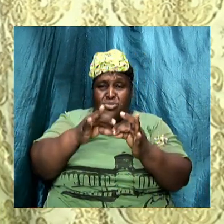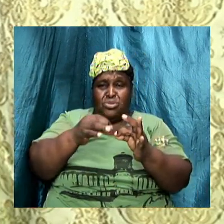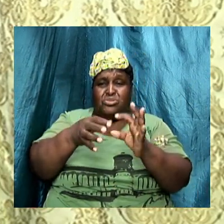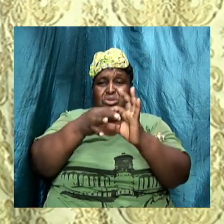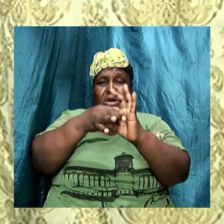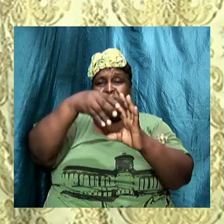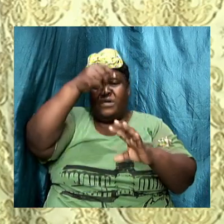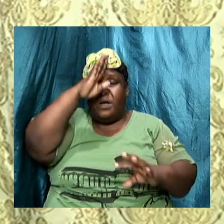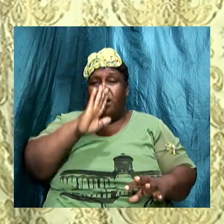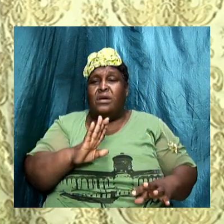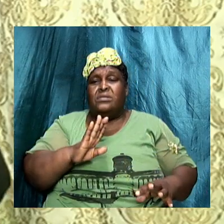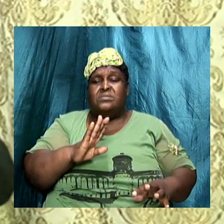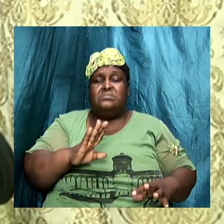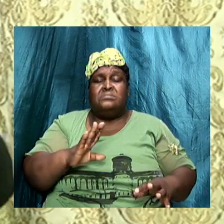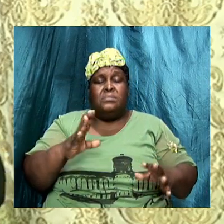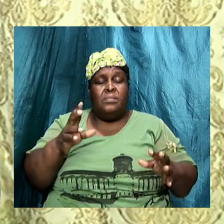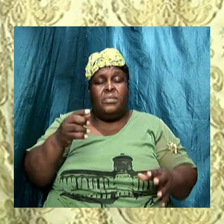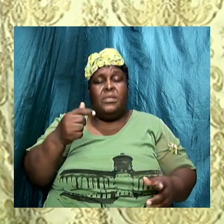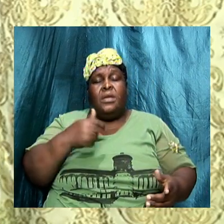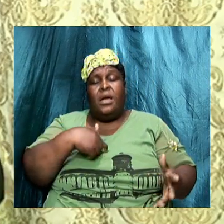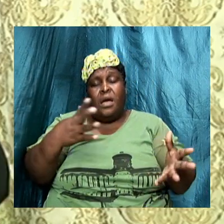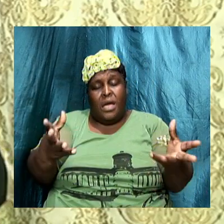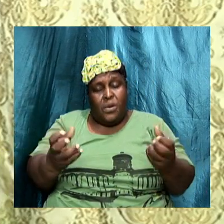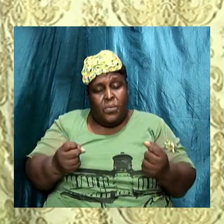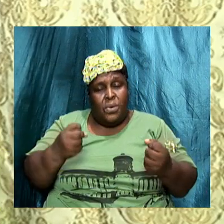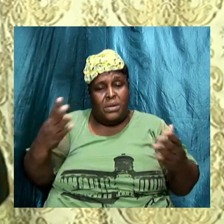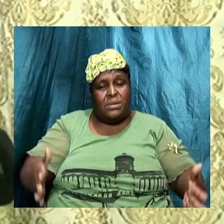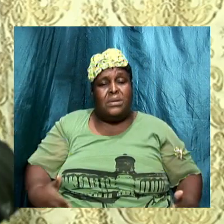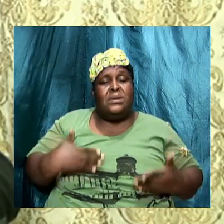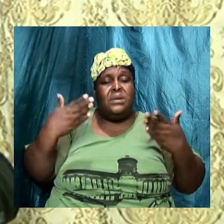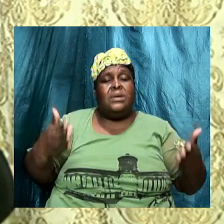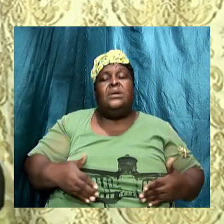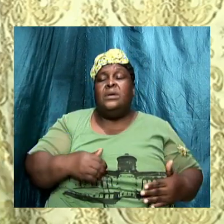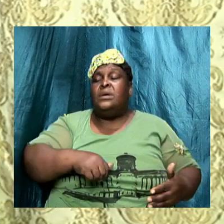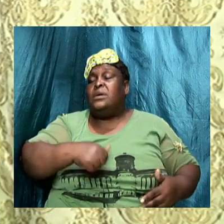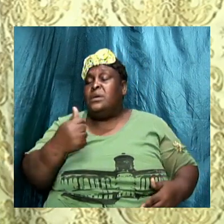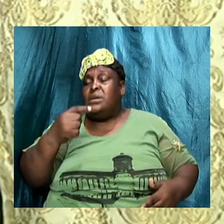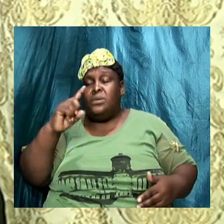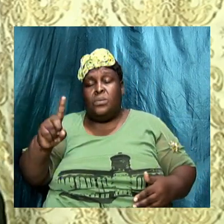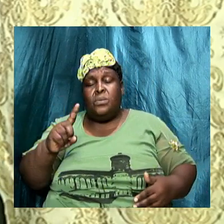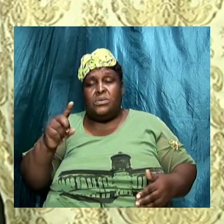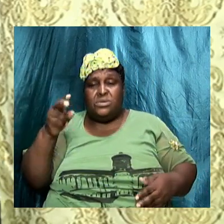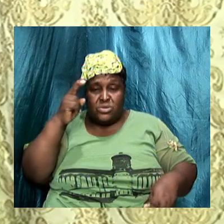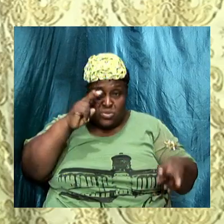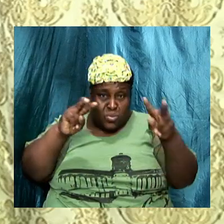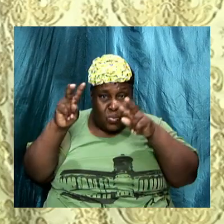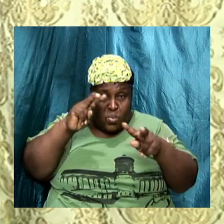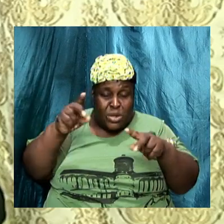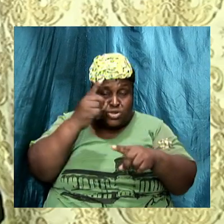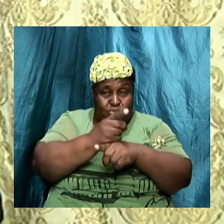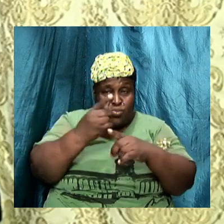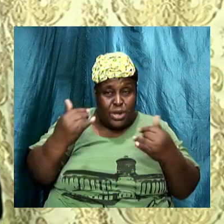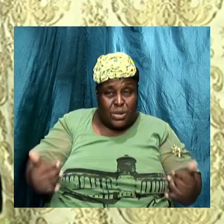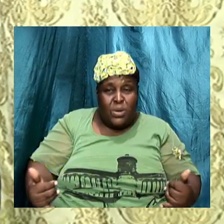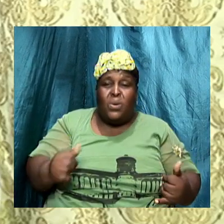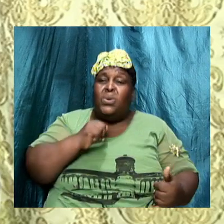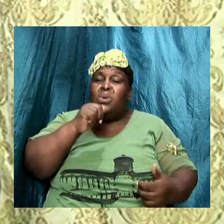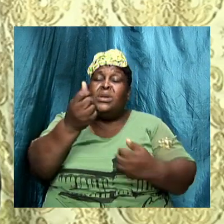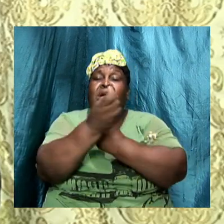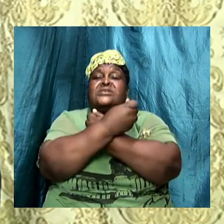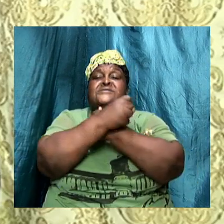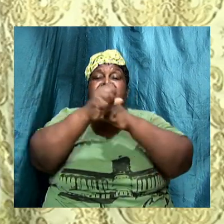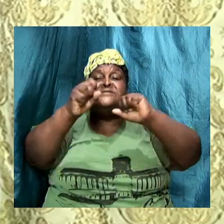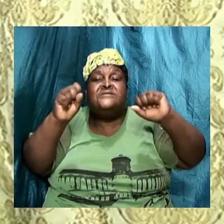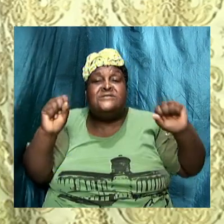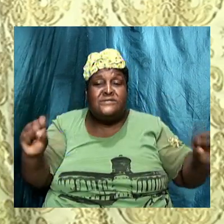God want to encourage anyone and implore anyone who is watching right now you're not saved I want you